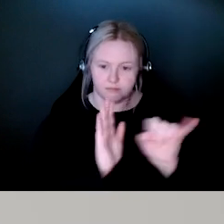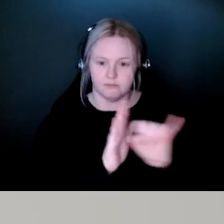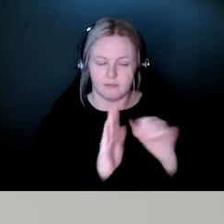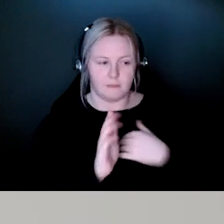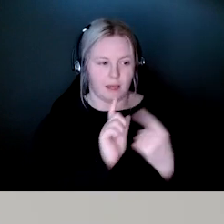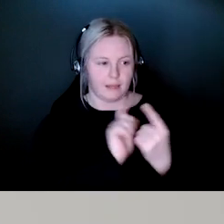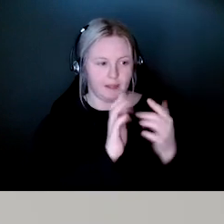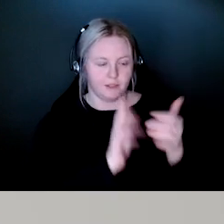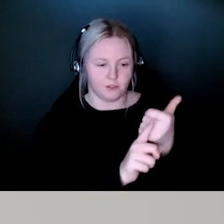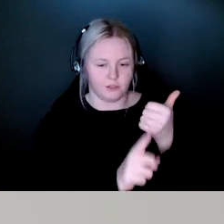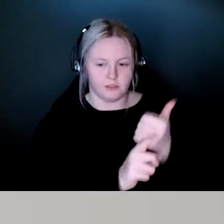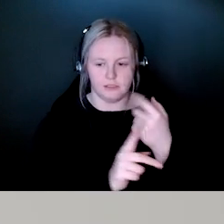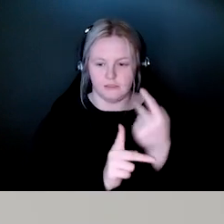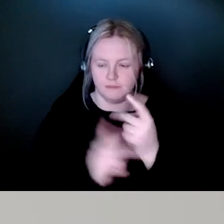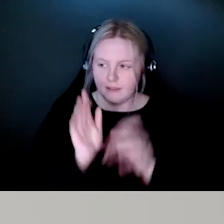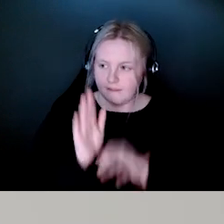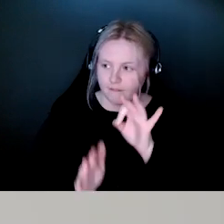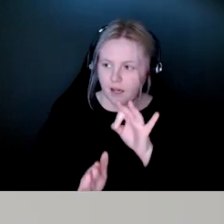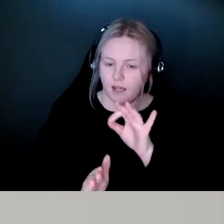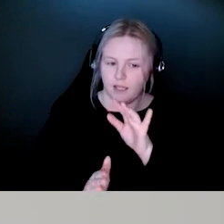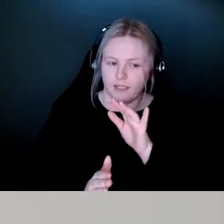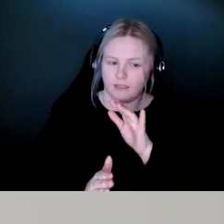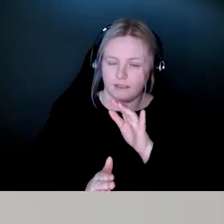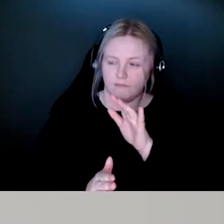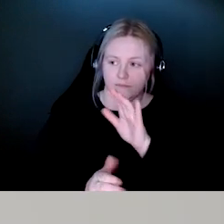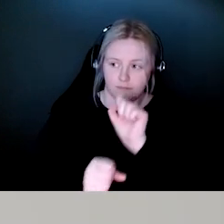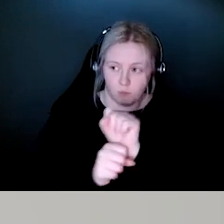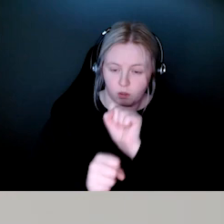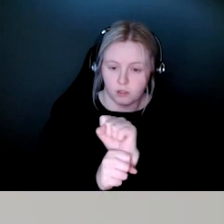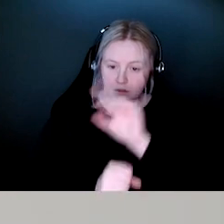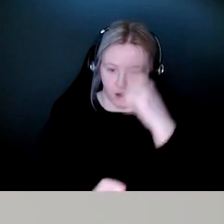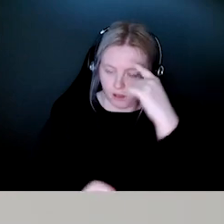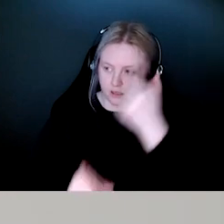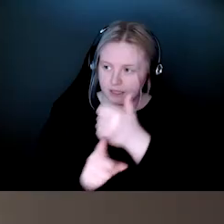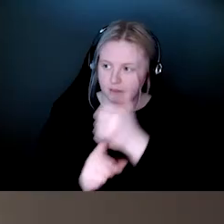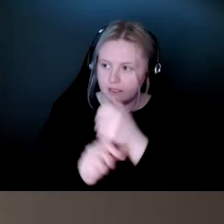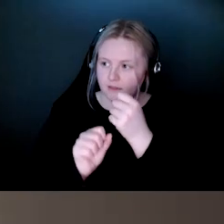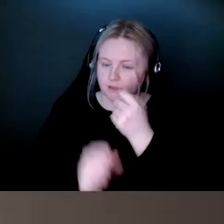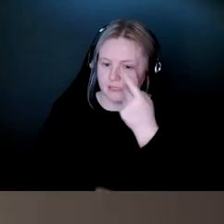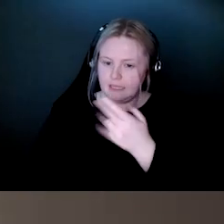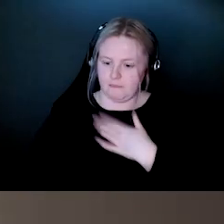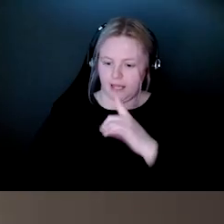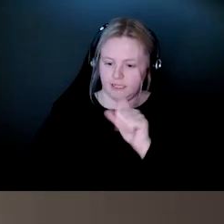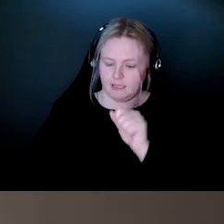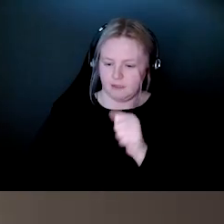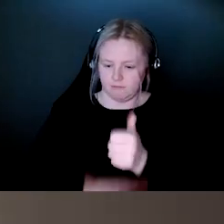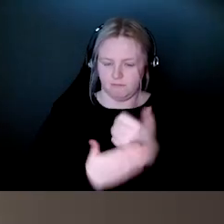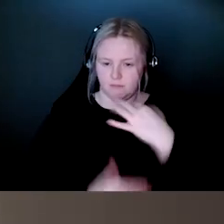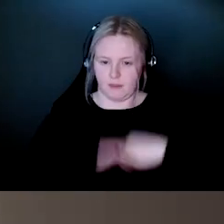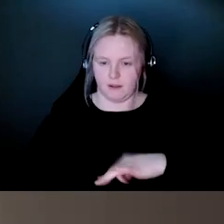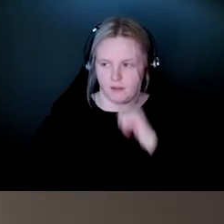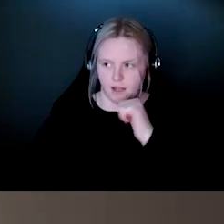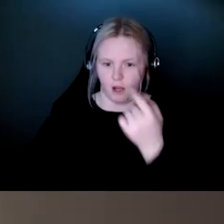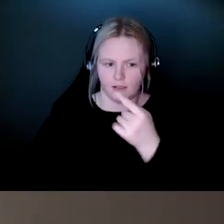sees my disability as an asset rather than something that needs to be overcome. For me, it's been really nice to just make a